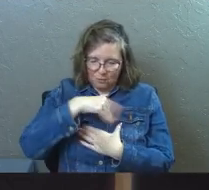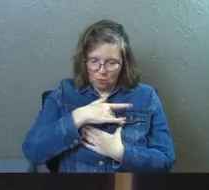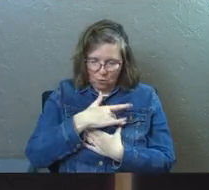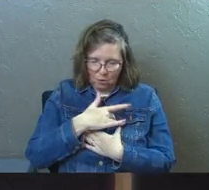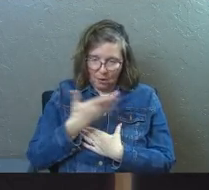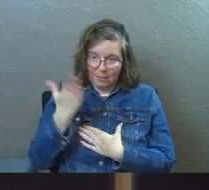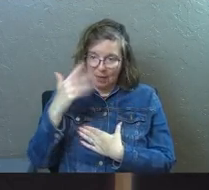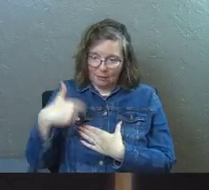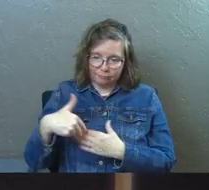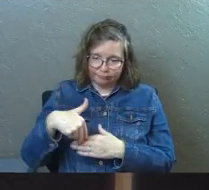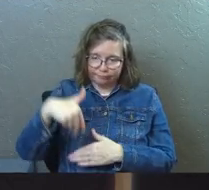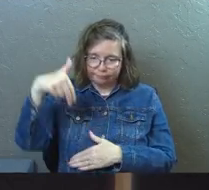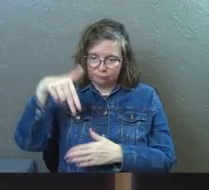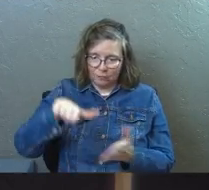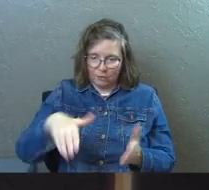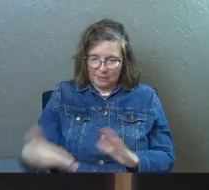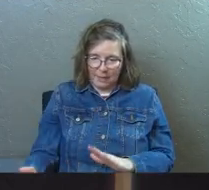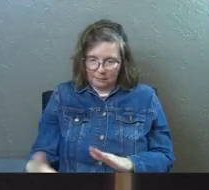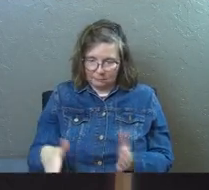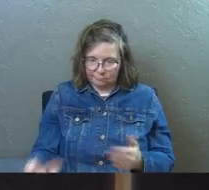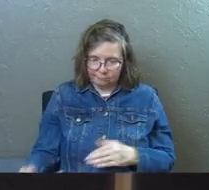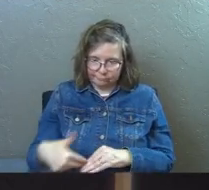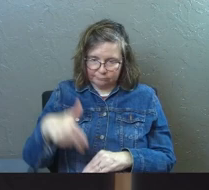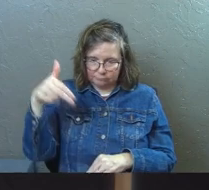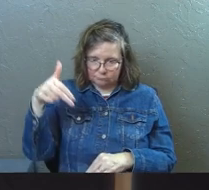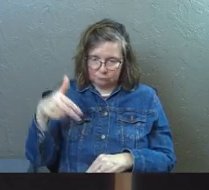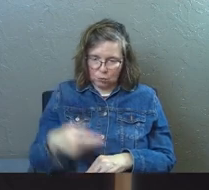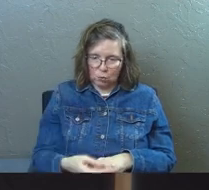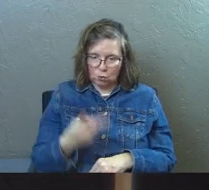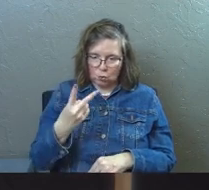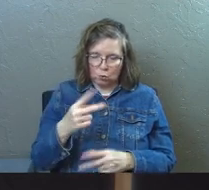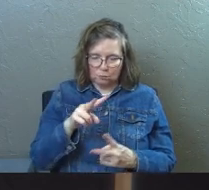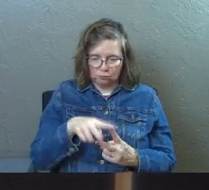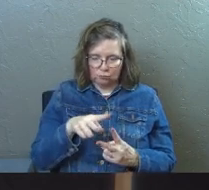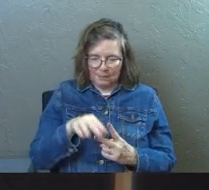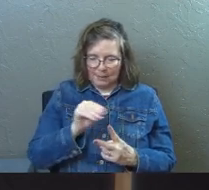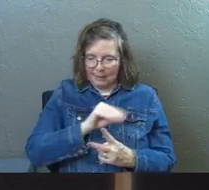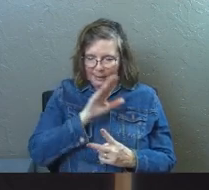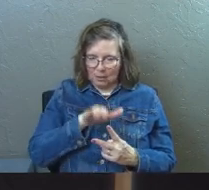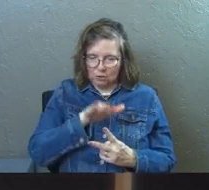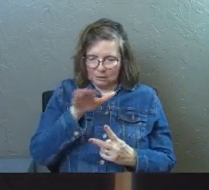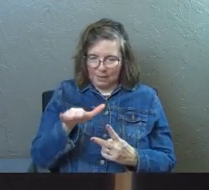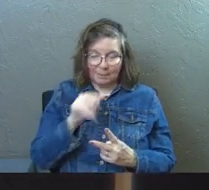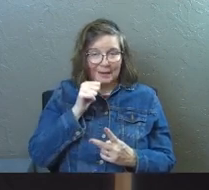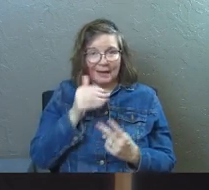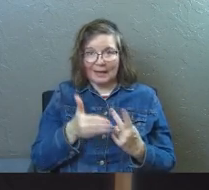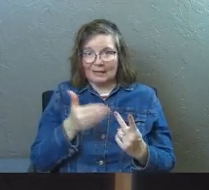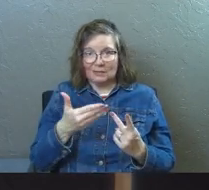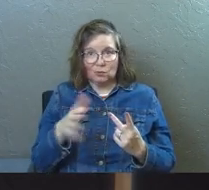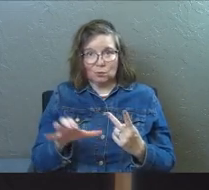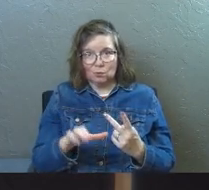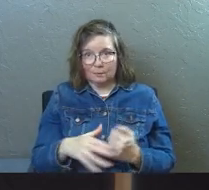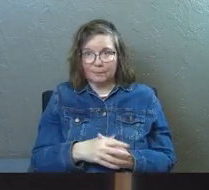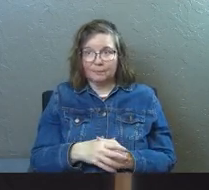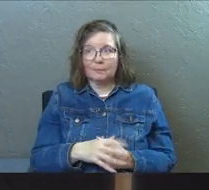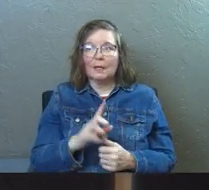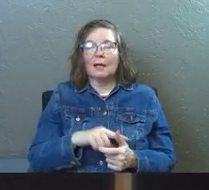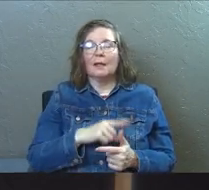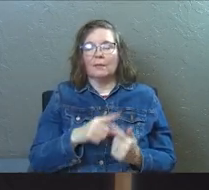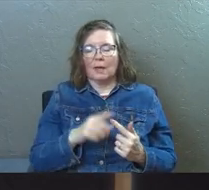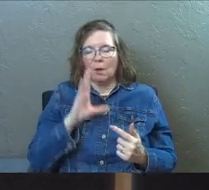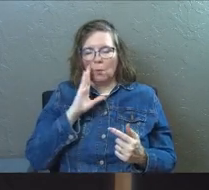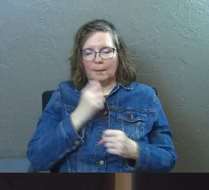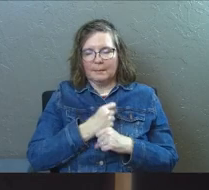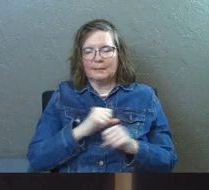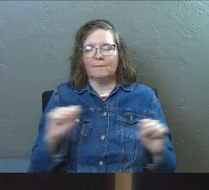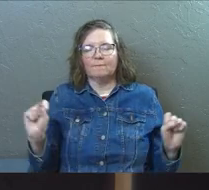God raised him from the dead, two very straightforward steps, but not easy to do, then you